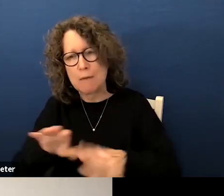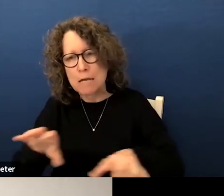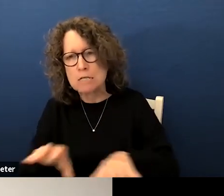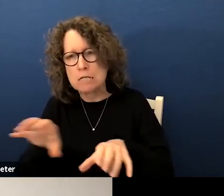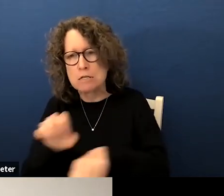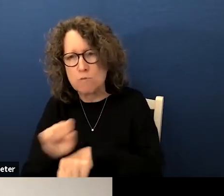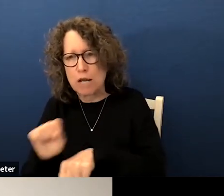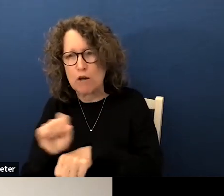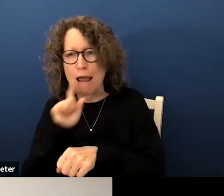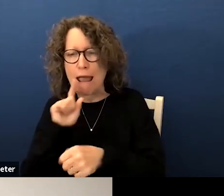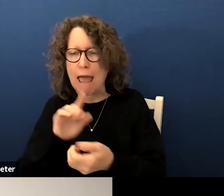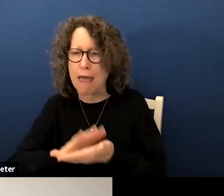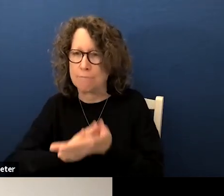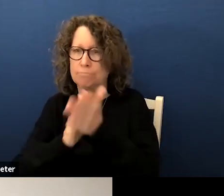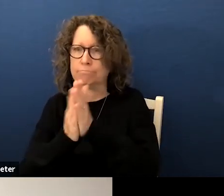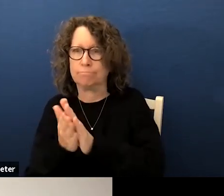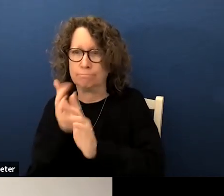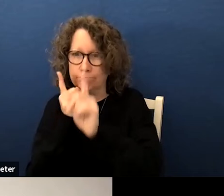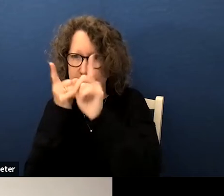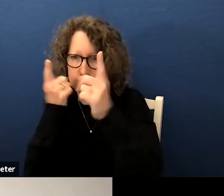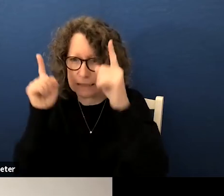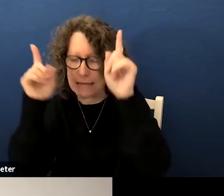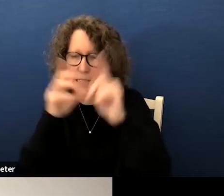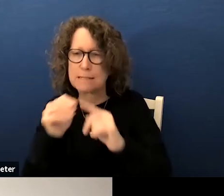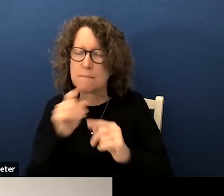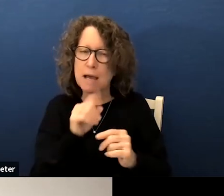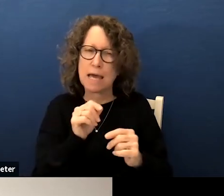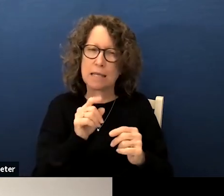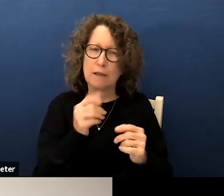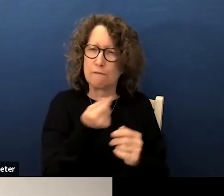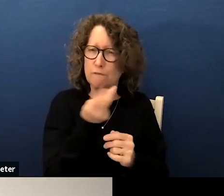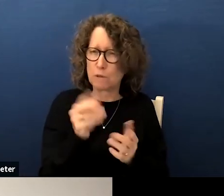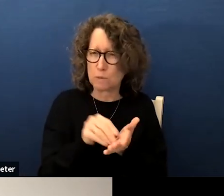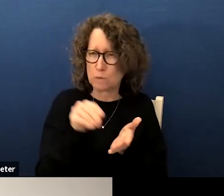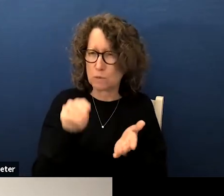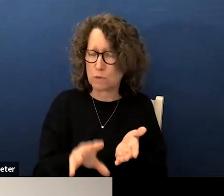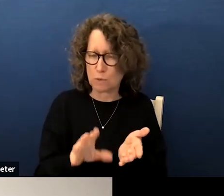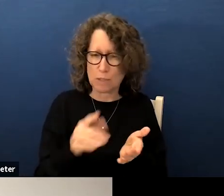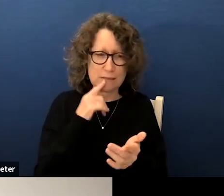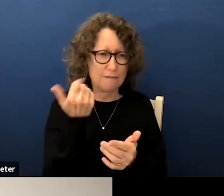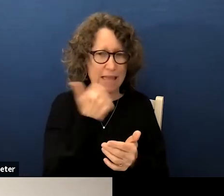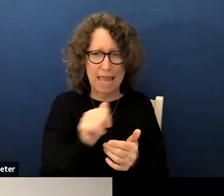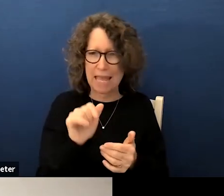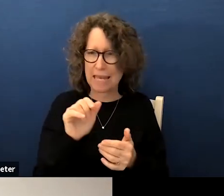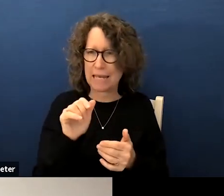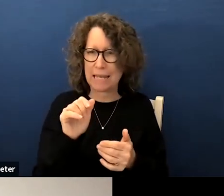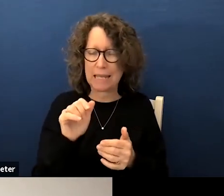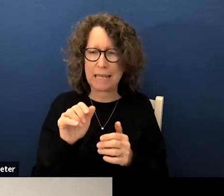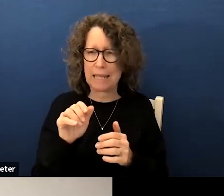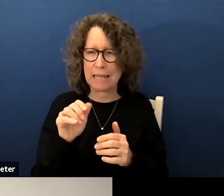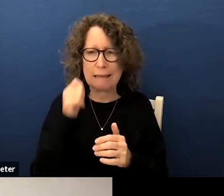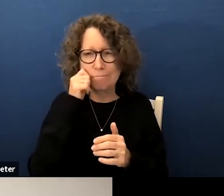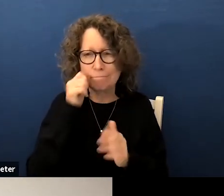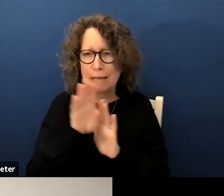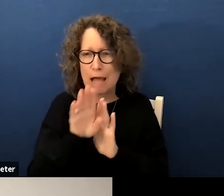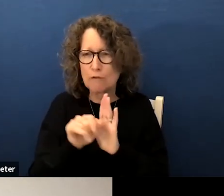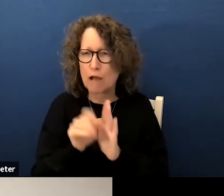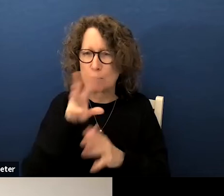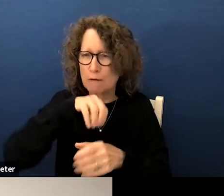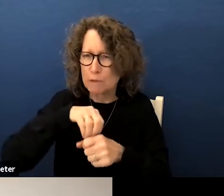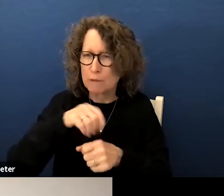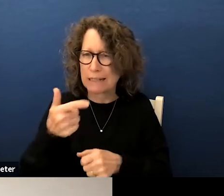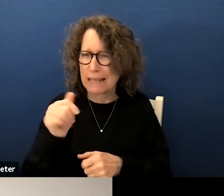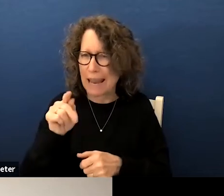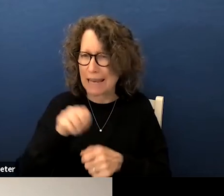turn future success but it fails to acknowledge that a relatively few students of any ethnicity actually participate in gate in santa